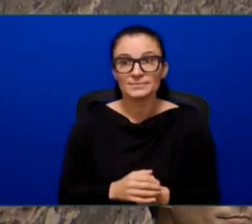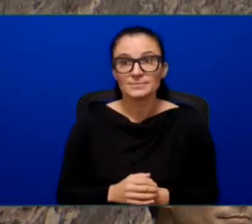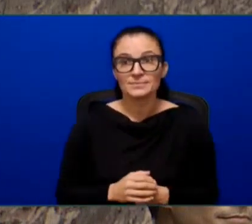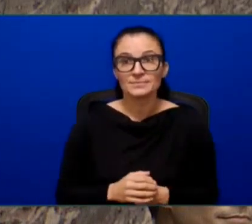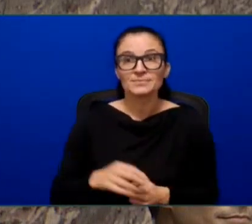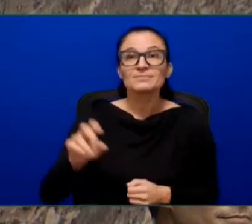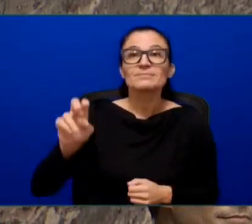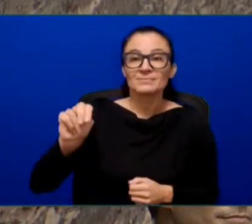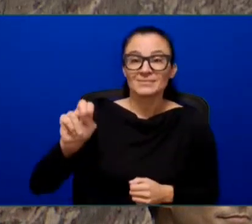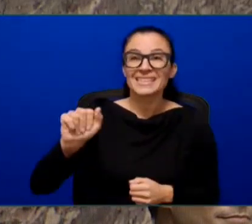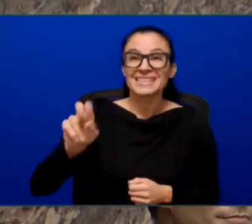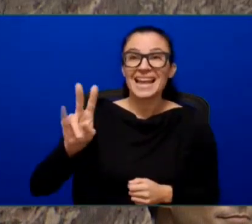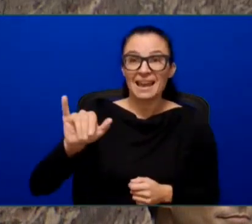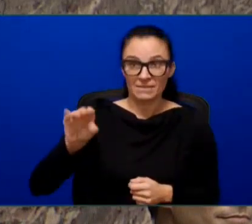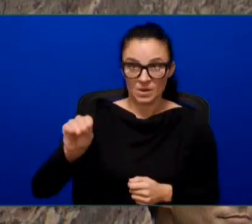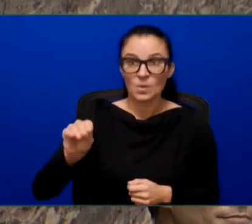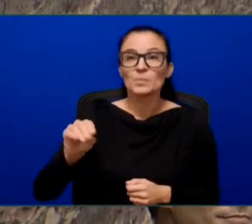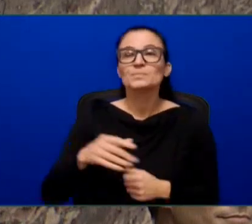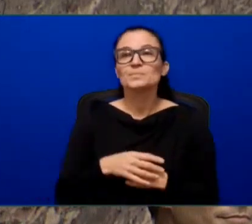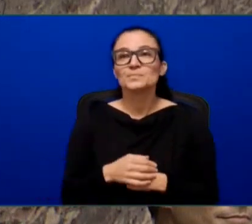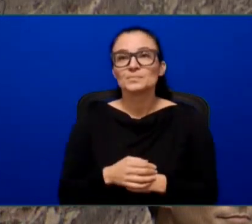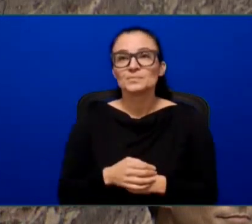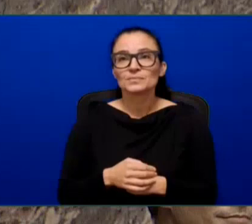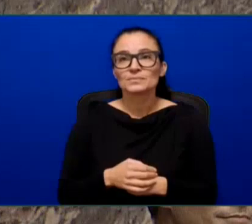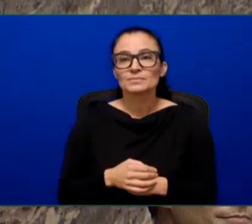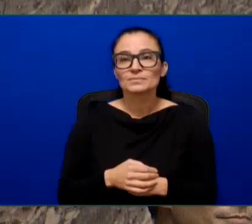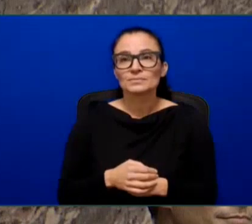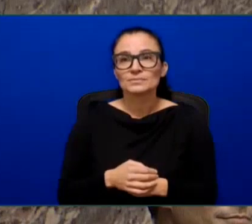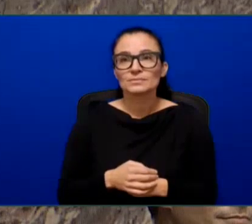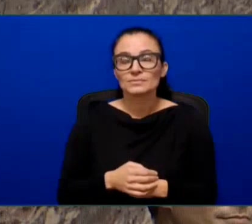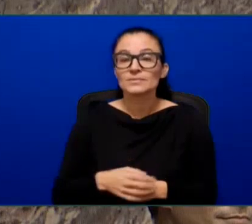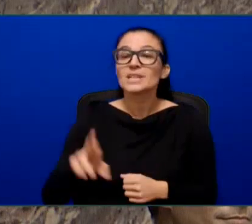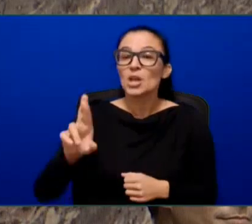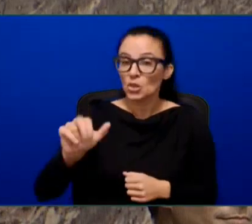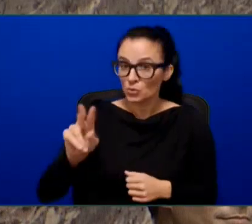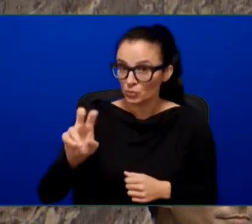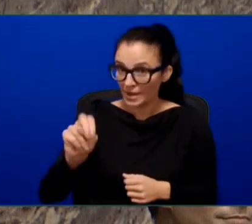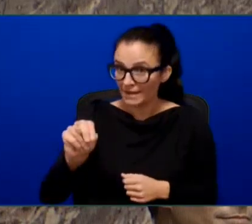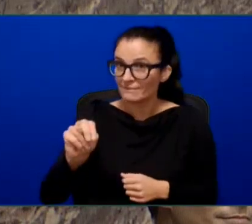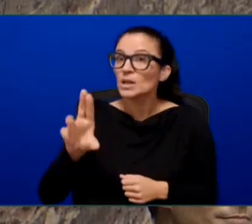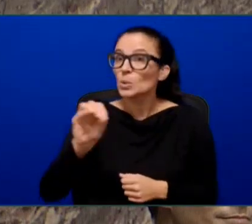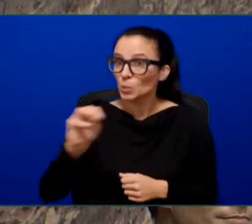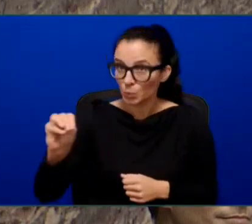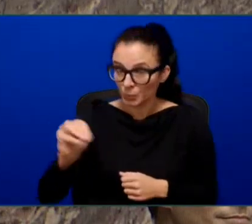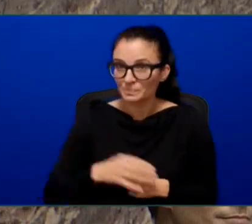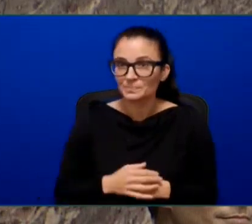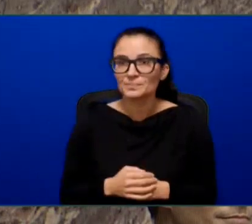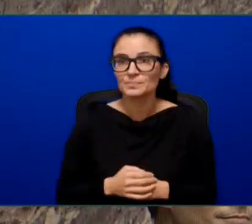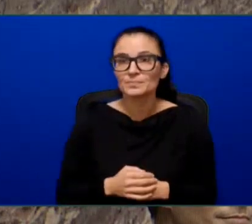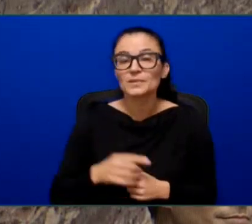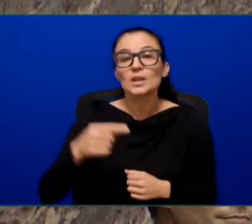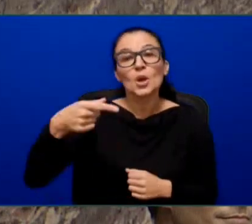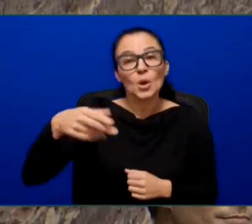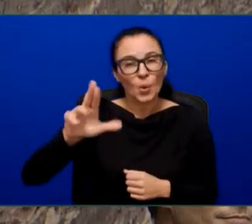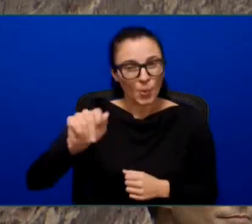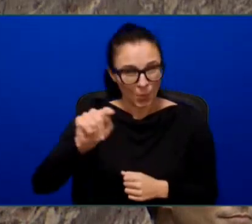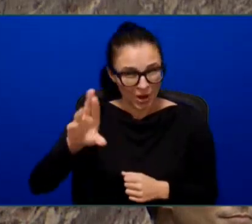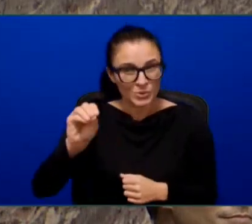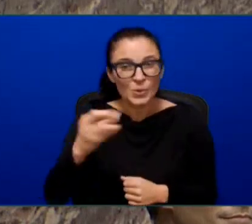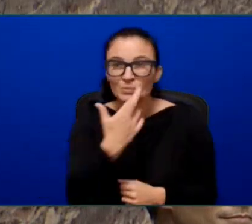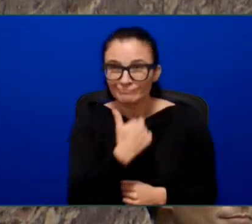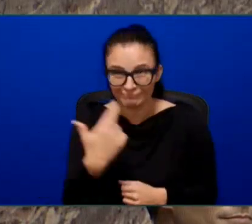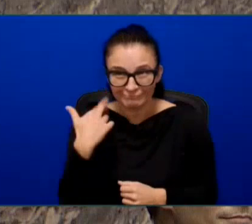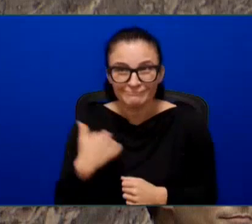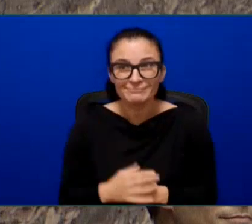Raven Room, the Quattro Restaurant, the Velvet Underground, Kristen Robinson of Kristen Robinson Productions,